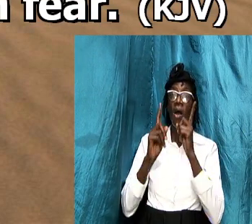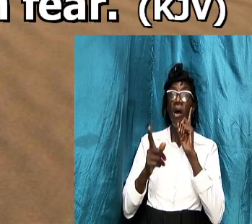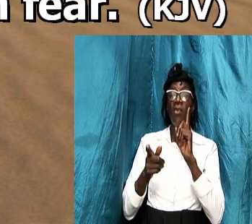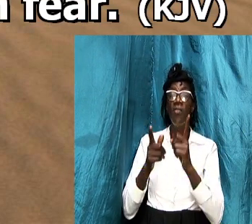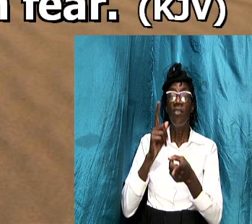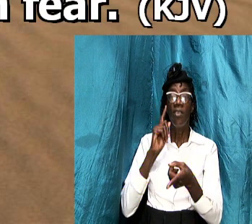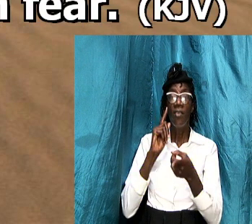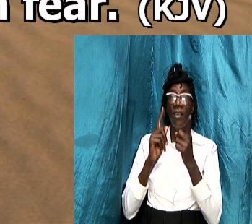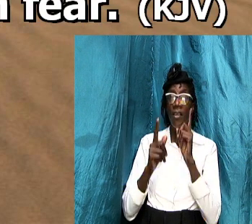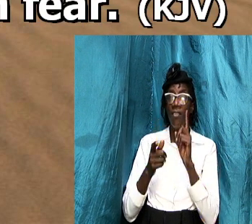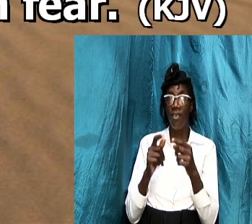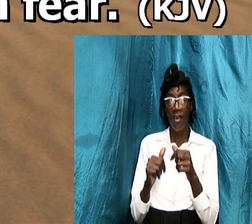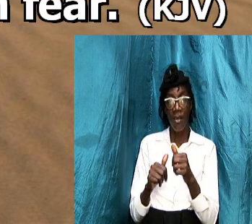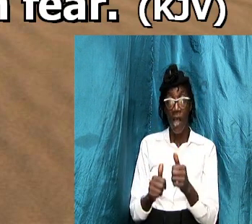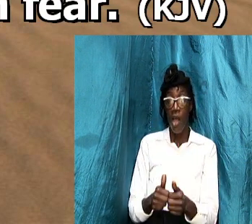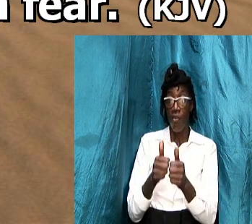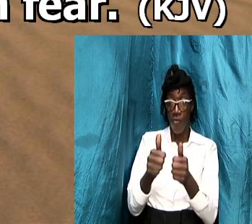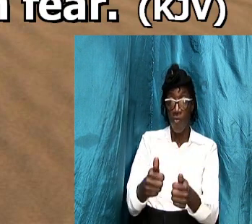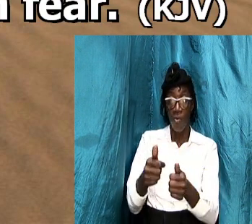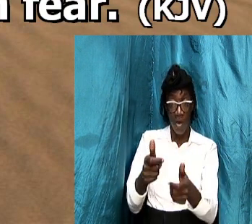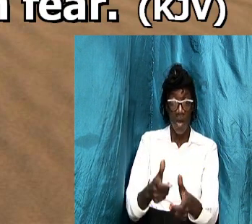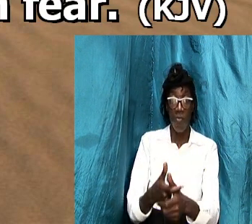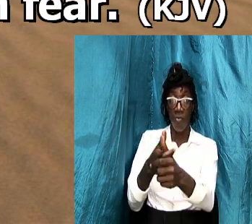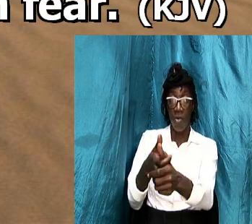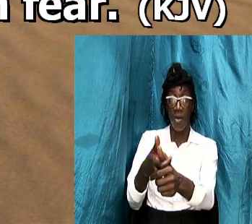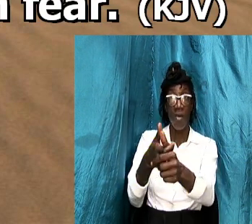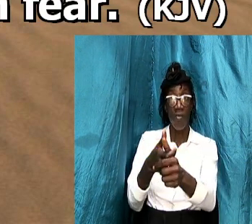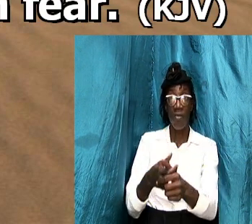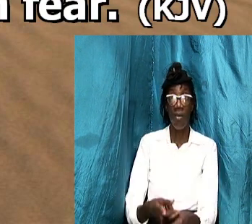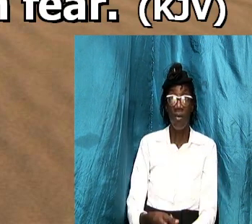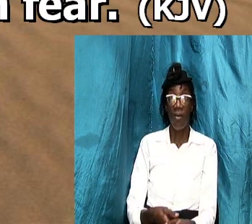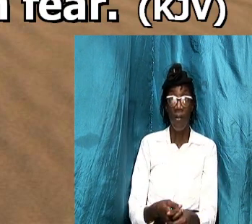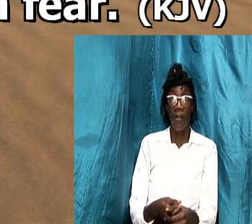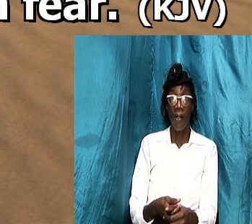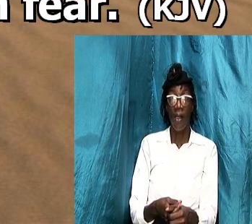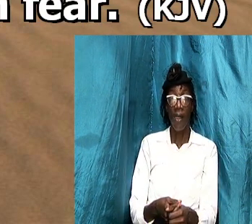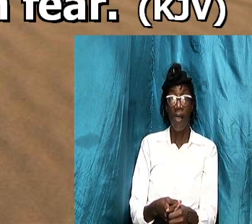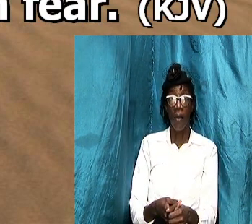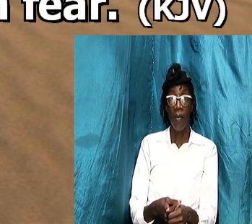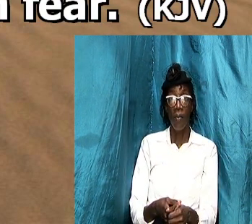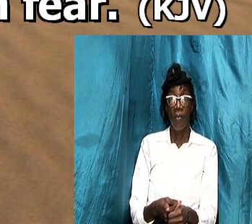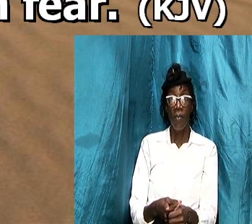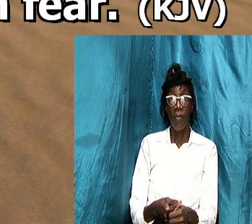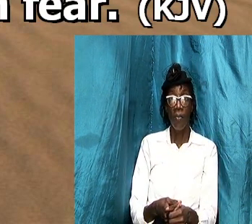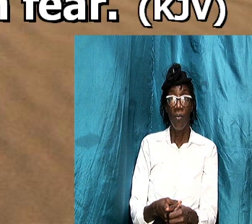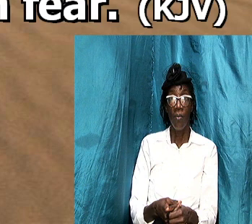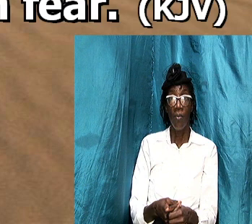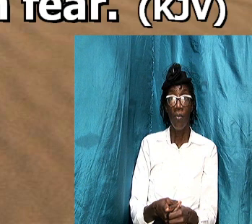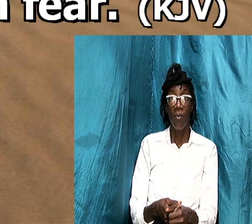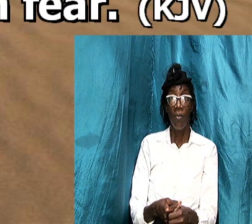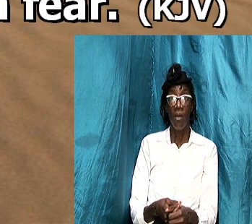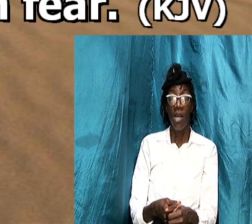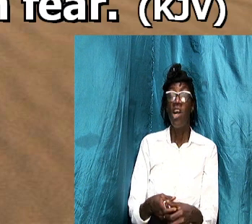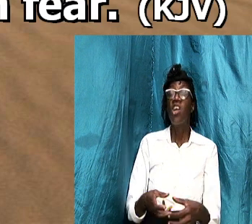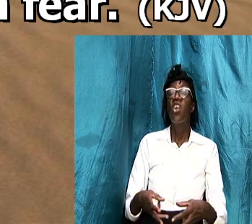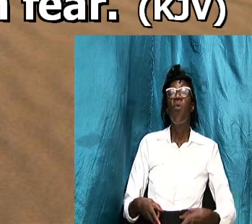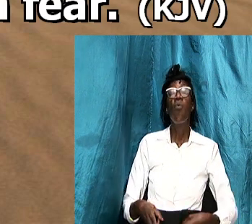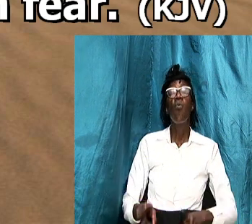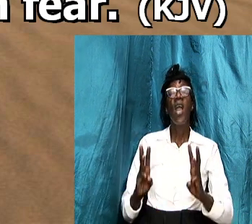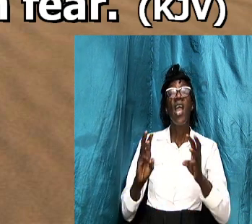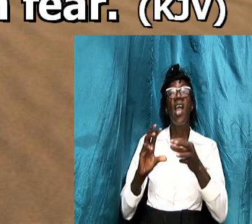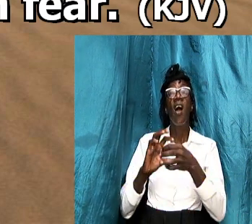conversation or your chaste way of living